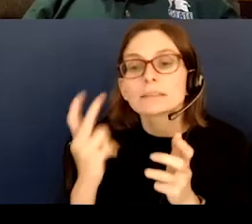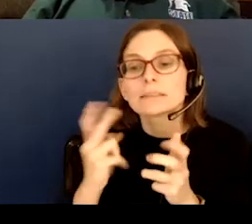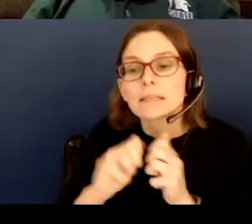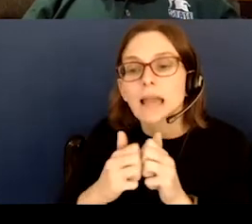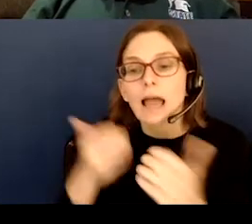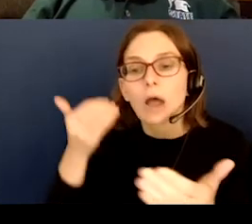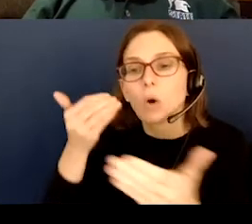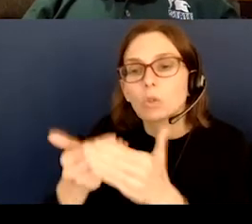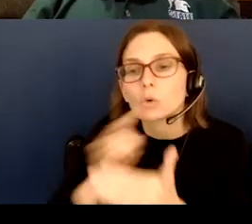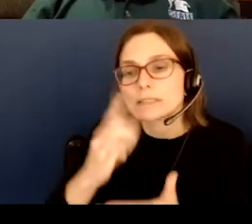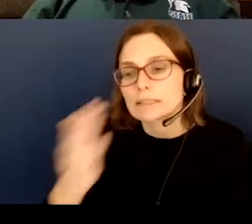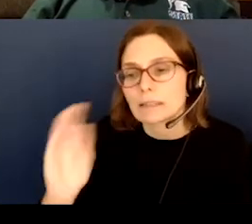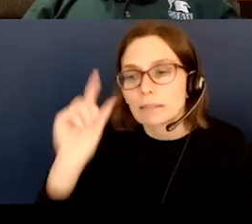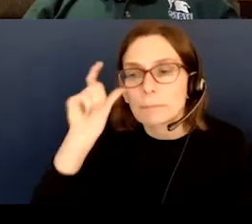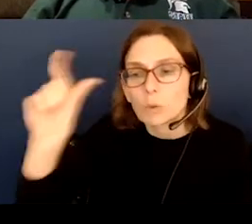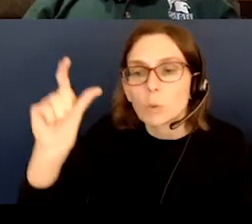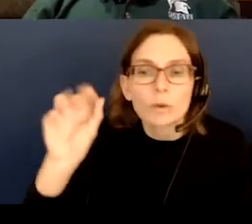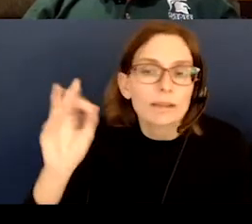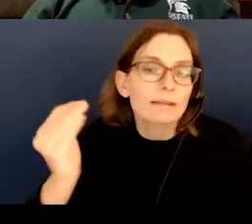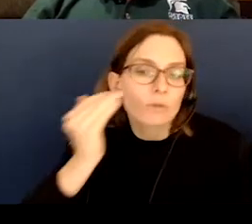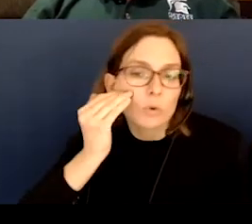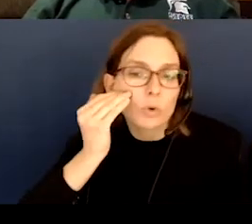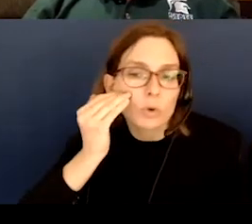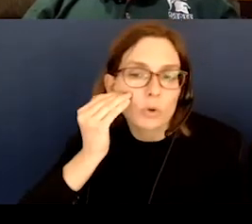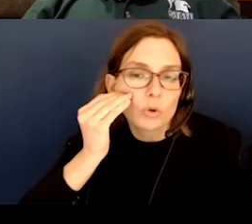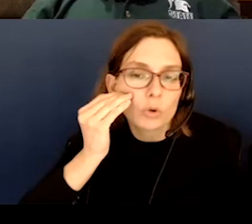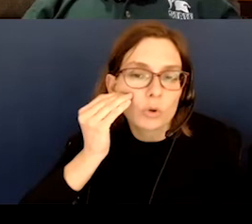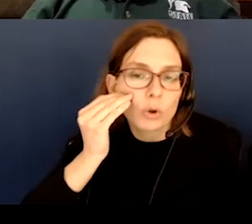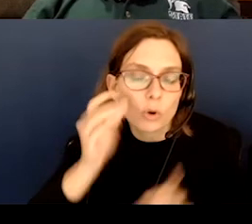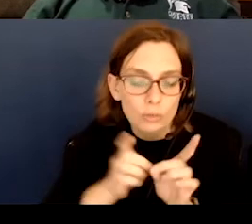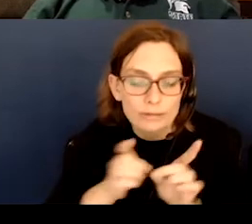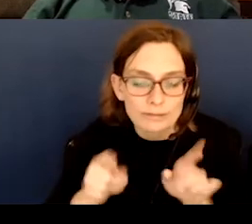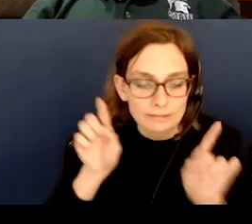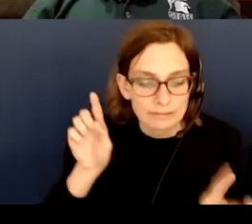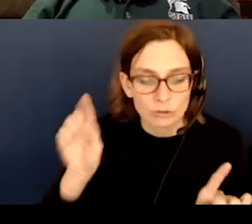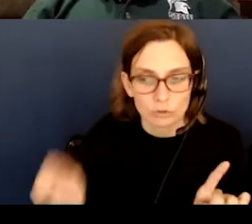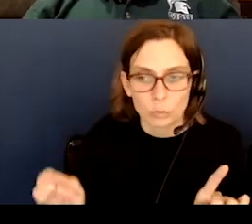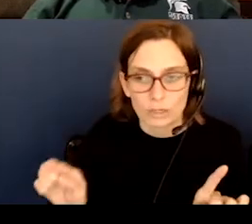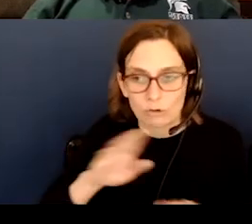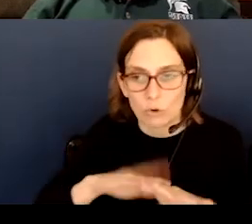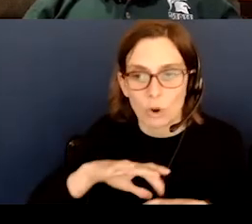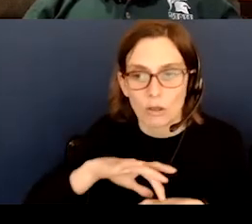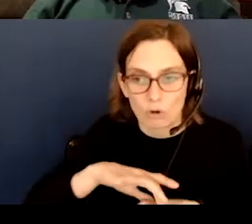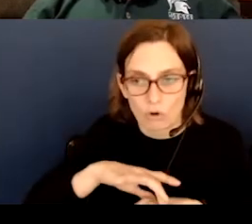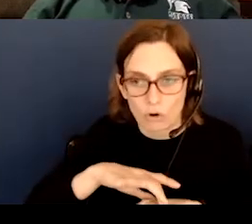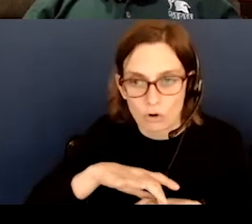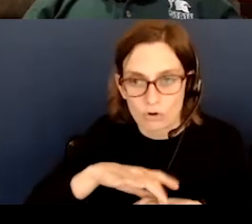if we know our distance from here to here on the earth, and we can measure this angle